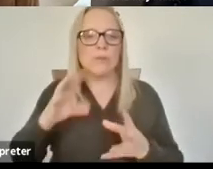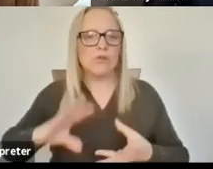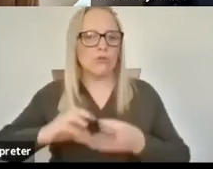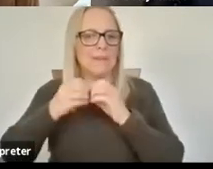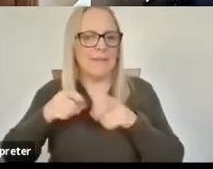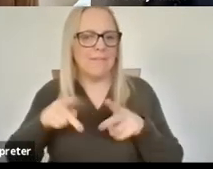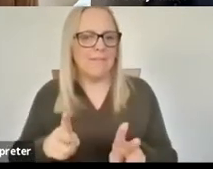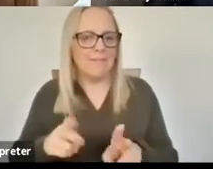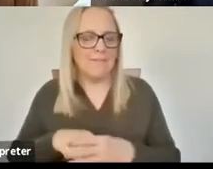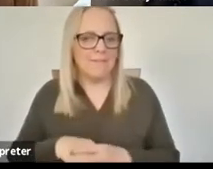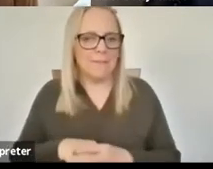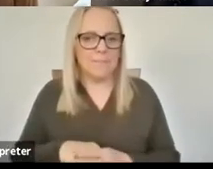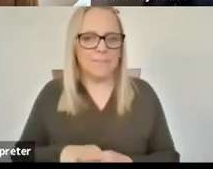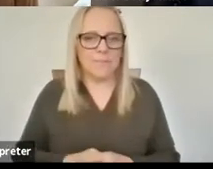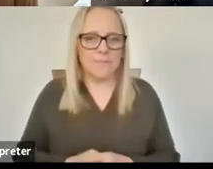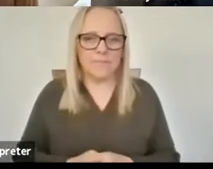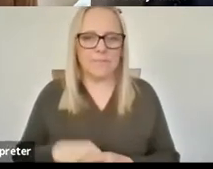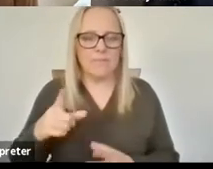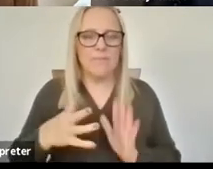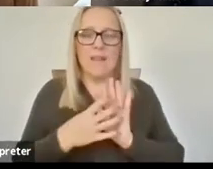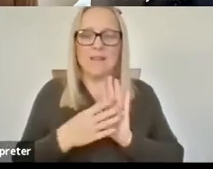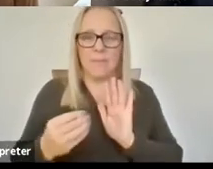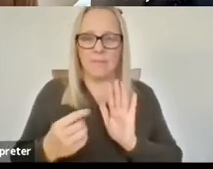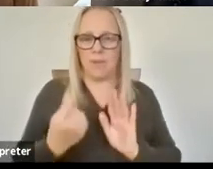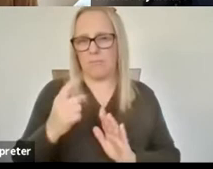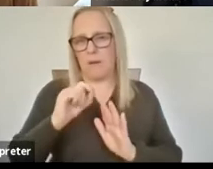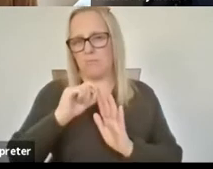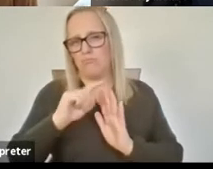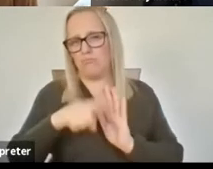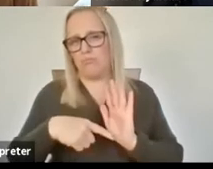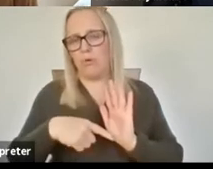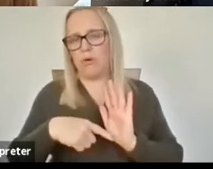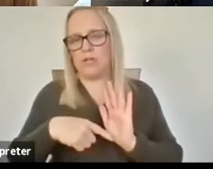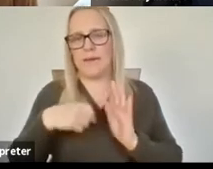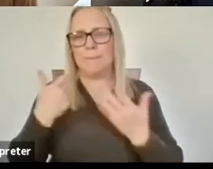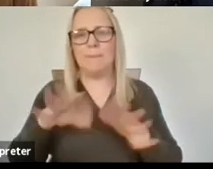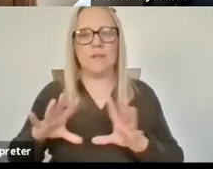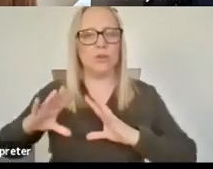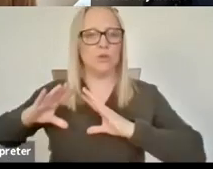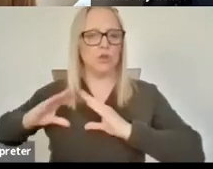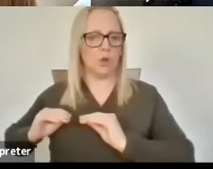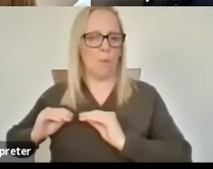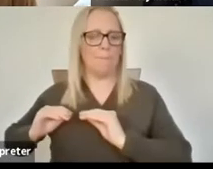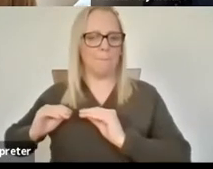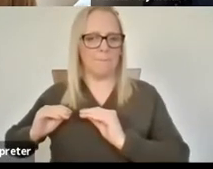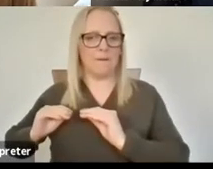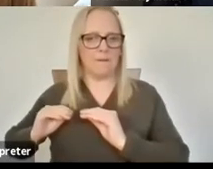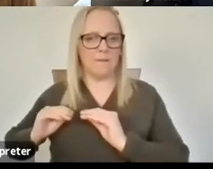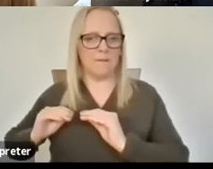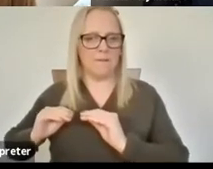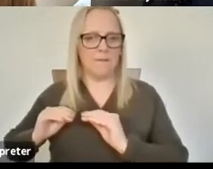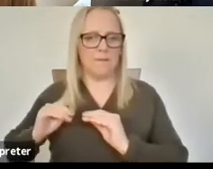of pulse just to give an example one of the projects that was uh interrupted was an exchange between jean who